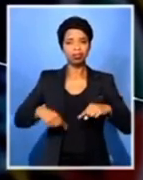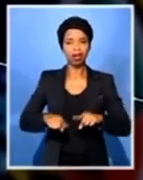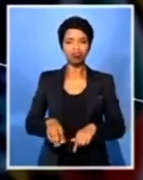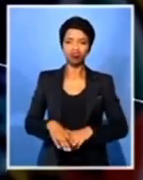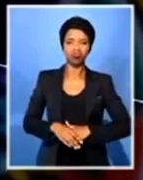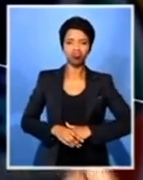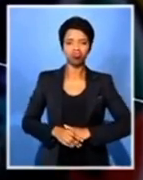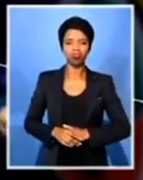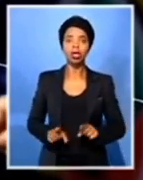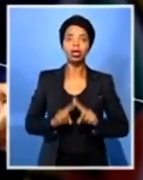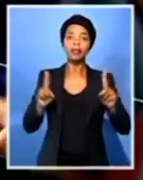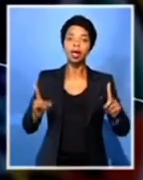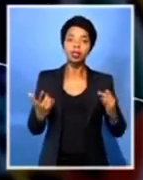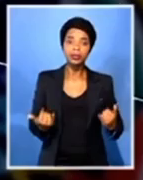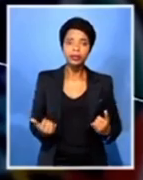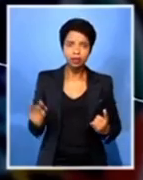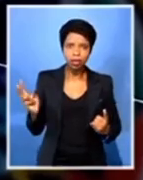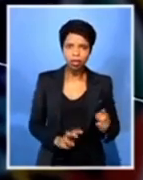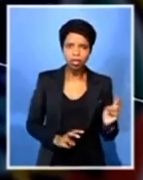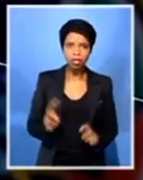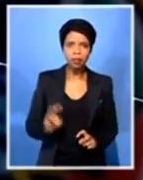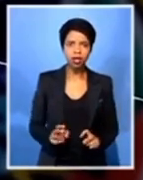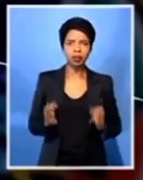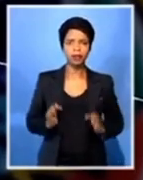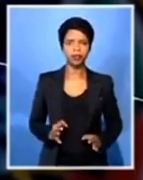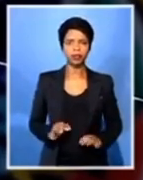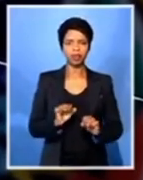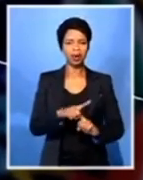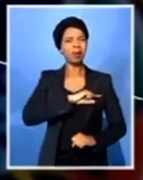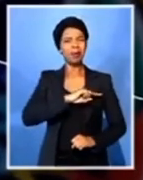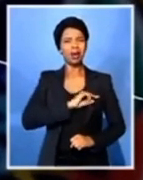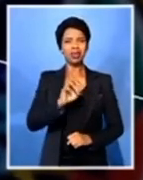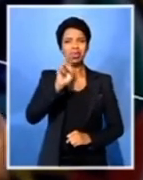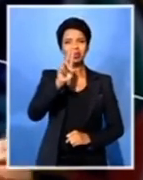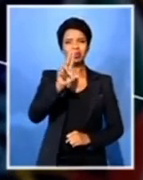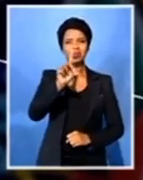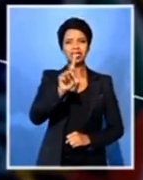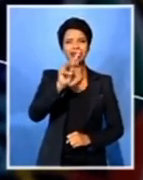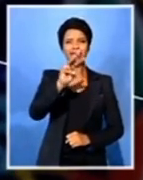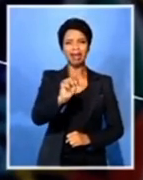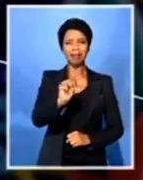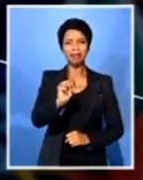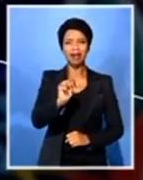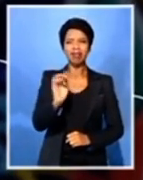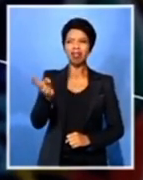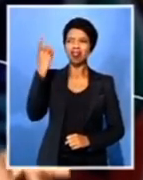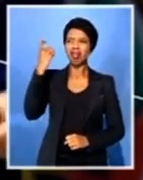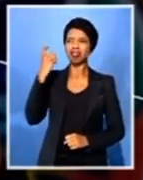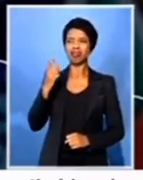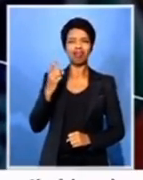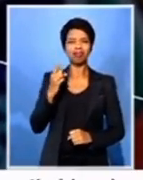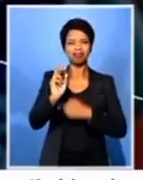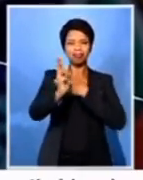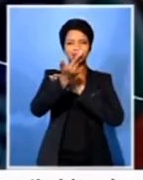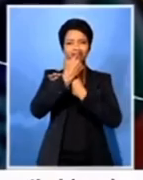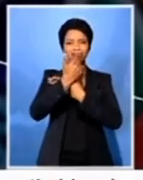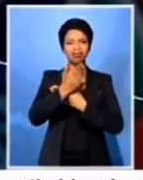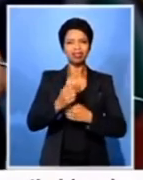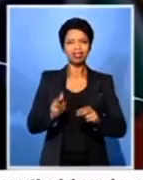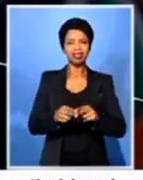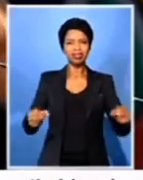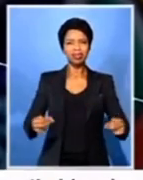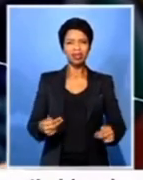Mama, why did the UDF call a press conference to disassociate themselves from you?